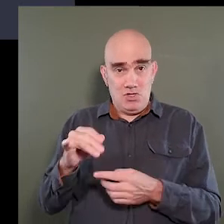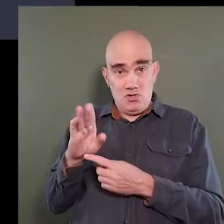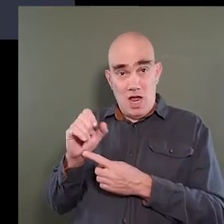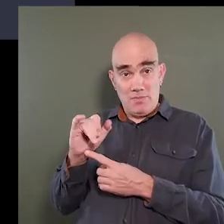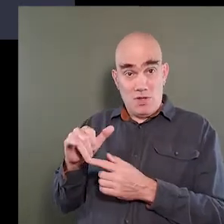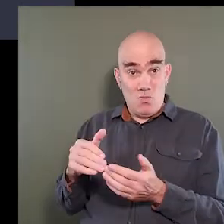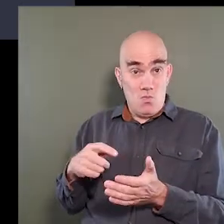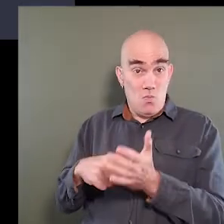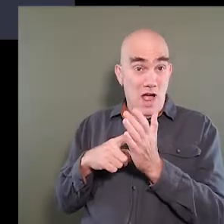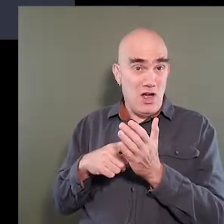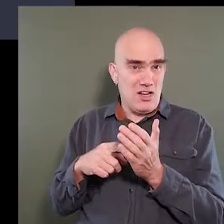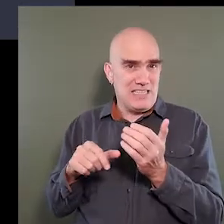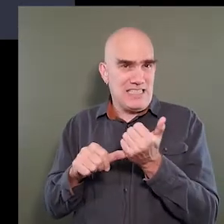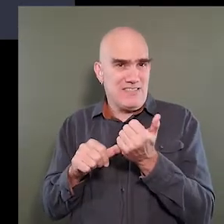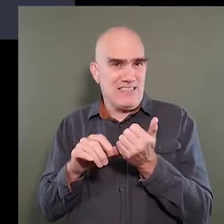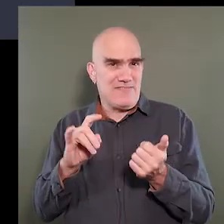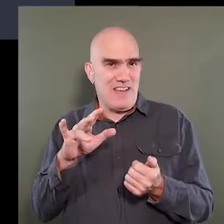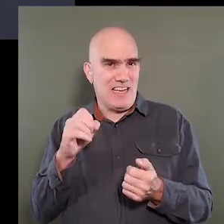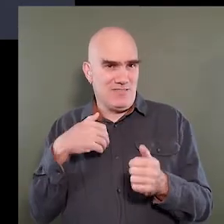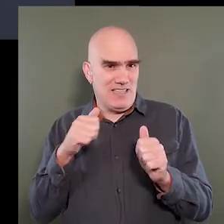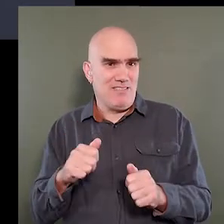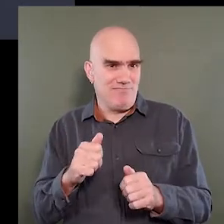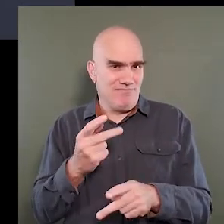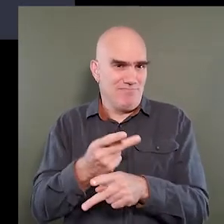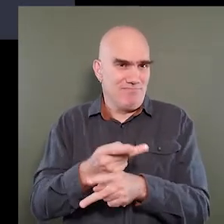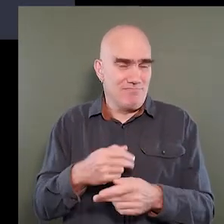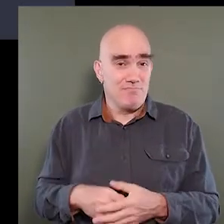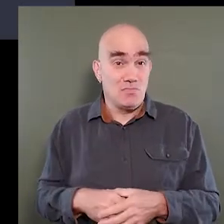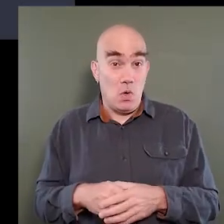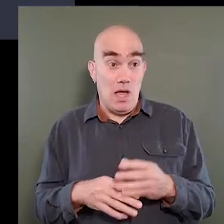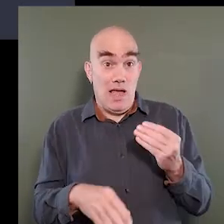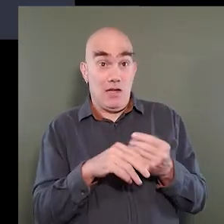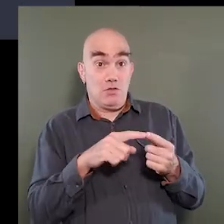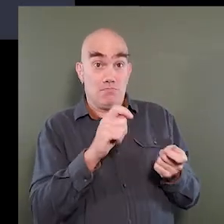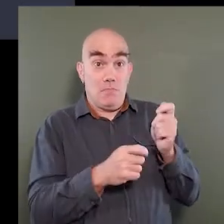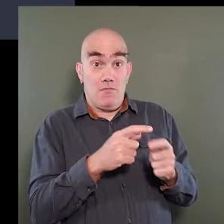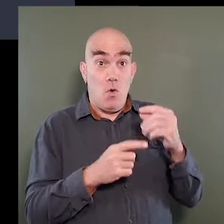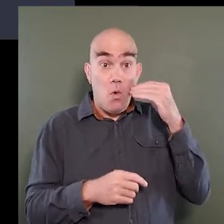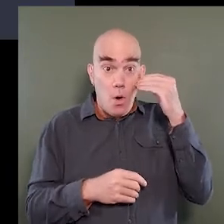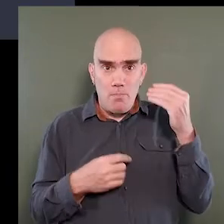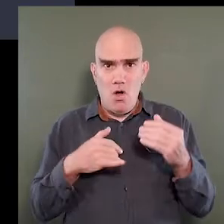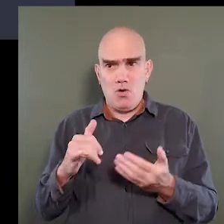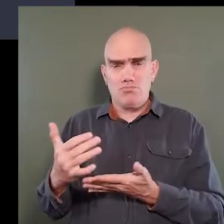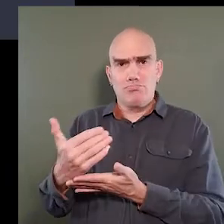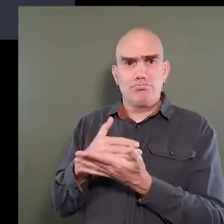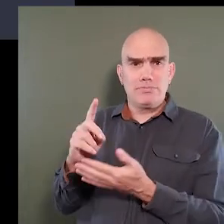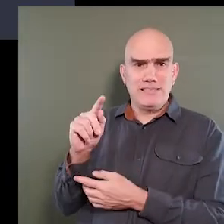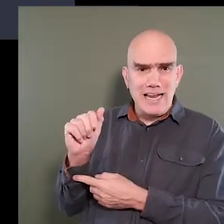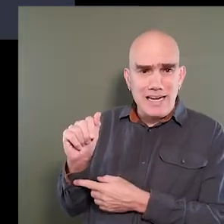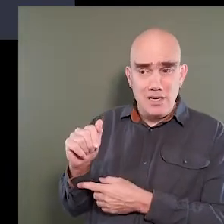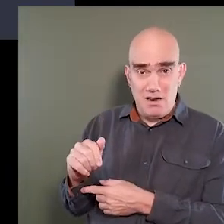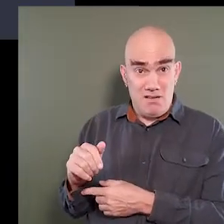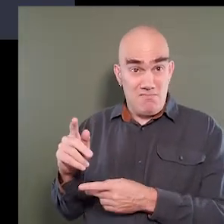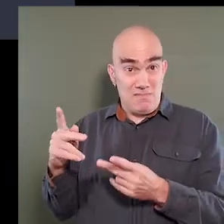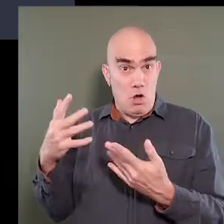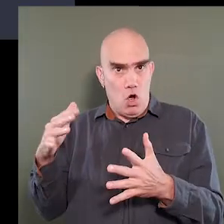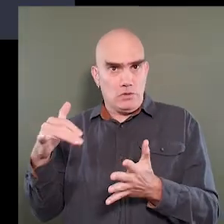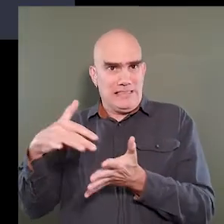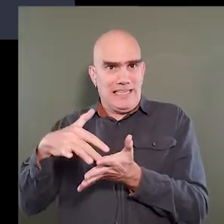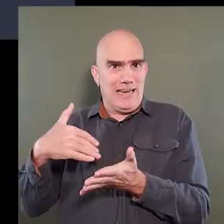addition to the home modifications themselves. We do collect a large set of data. We've been studied by several